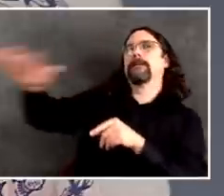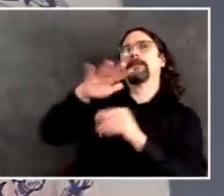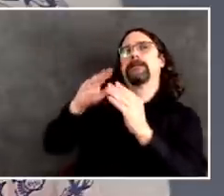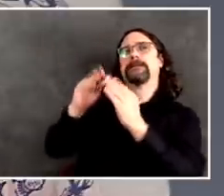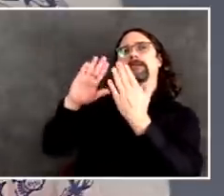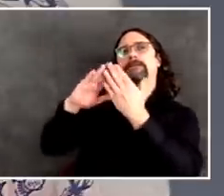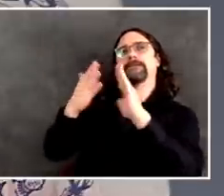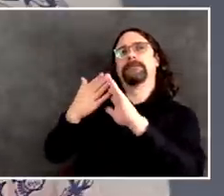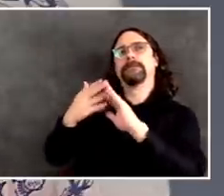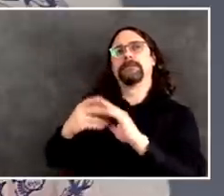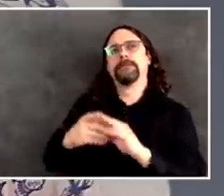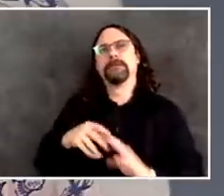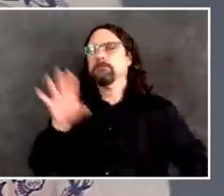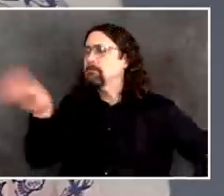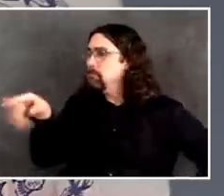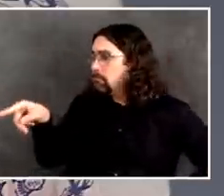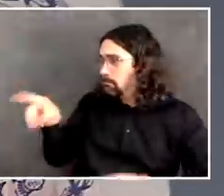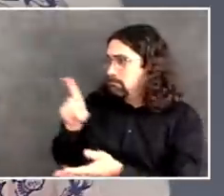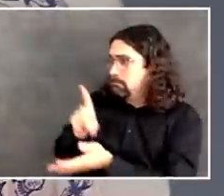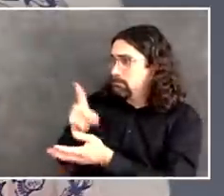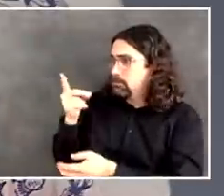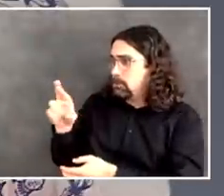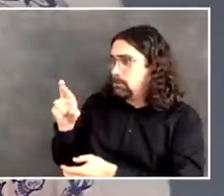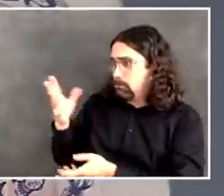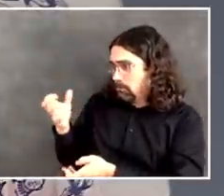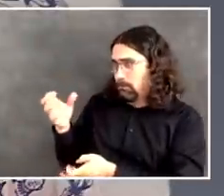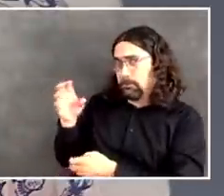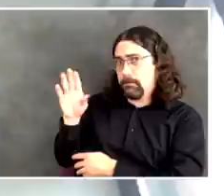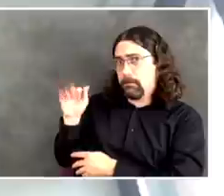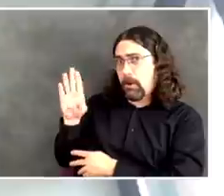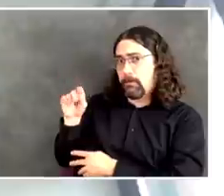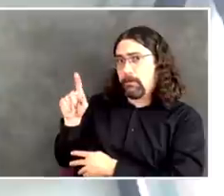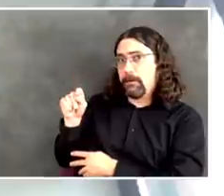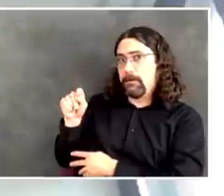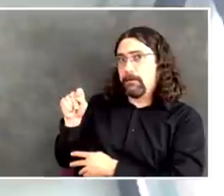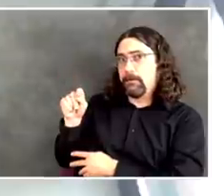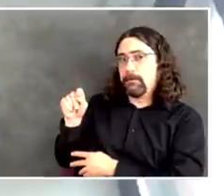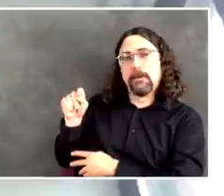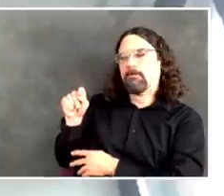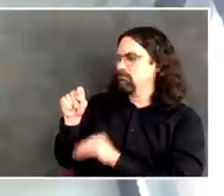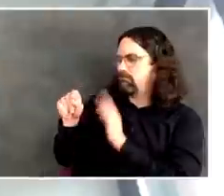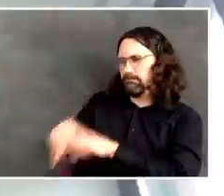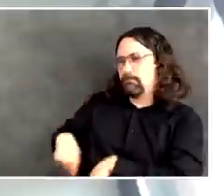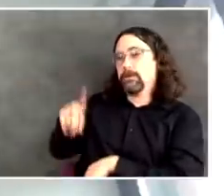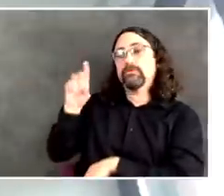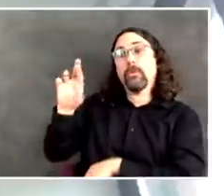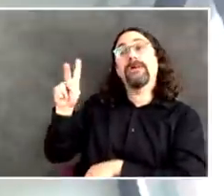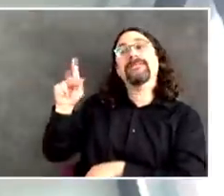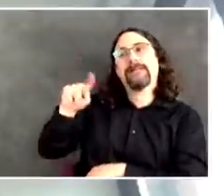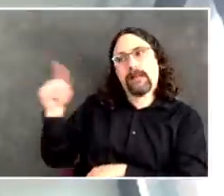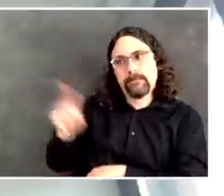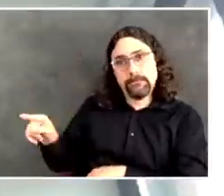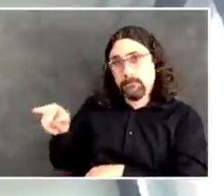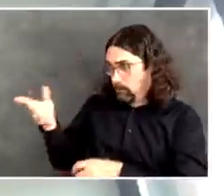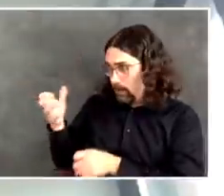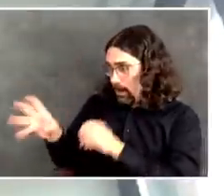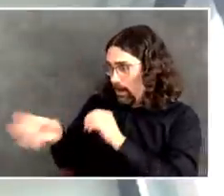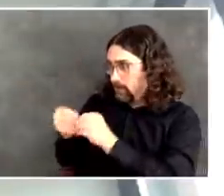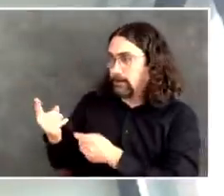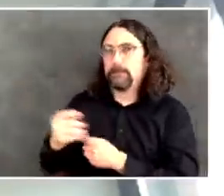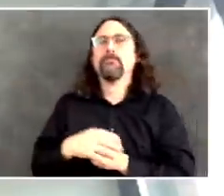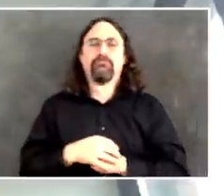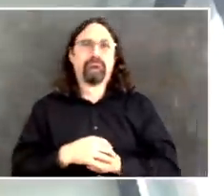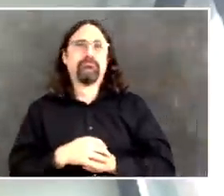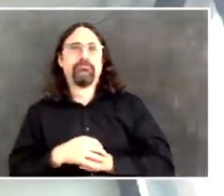That health and hospital data has tracked the other hospitals. When we were getting more and more full, they were getting more and more full.